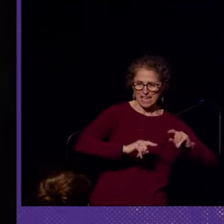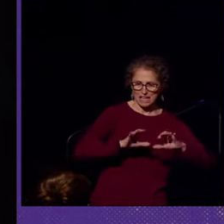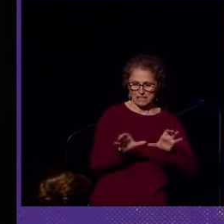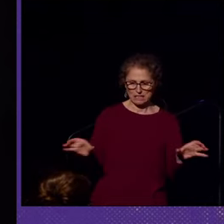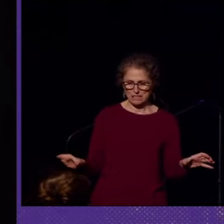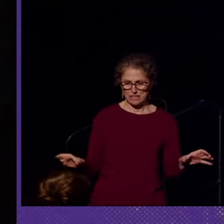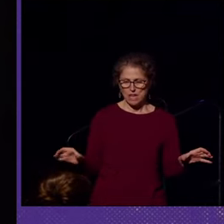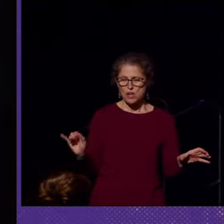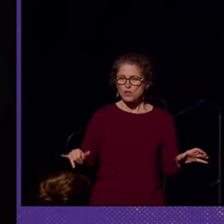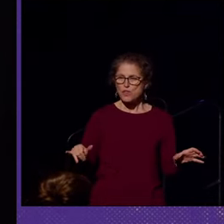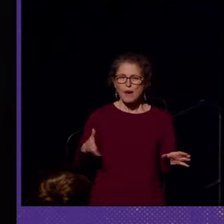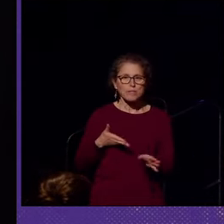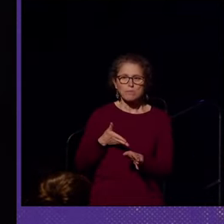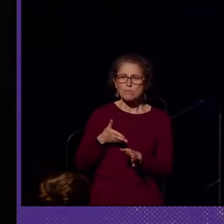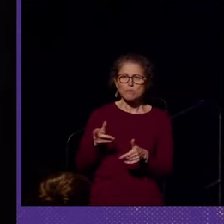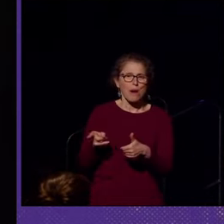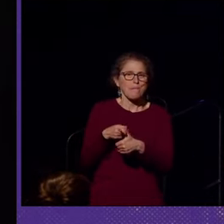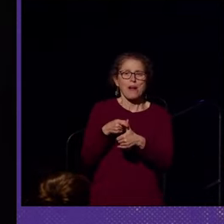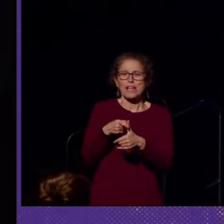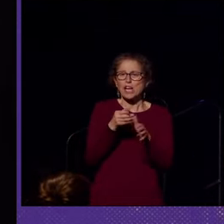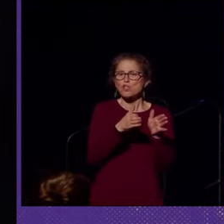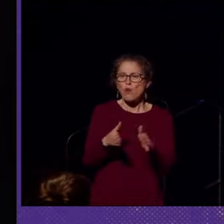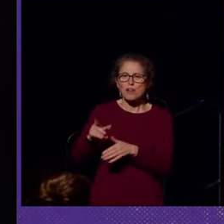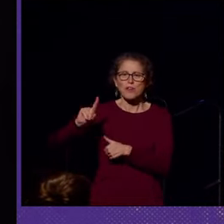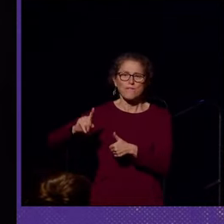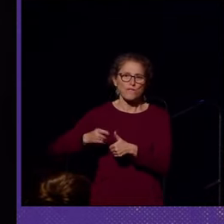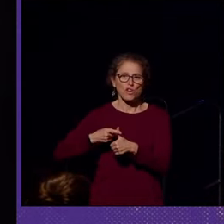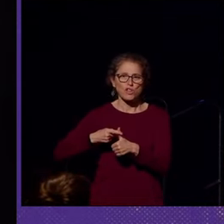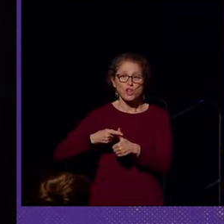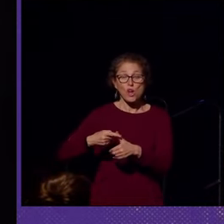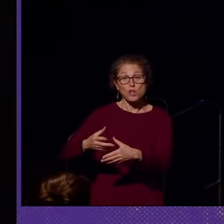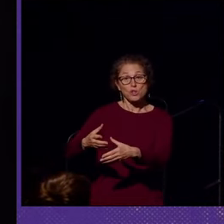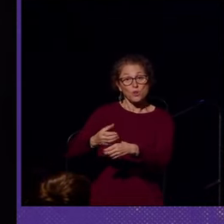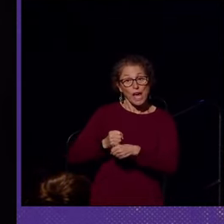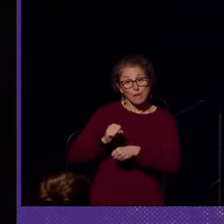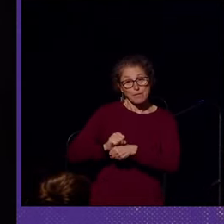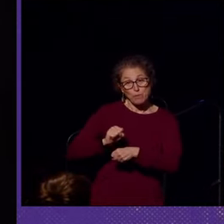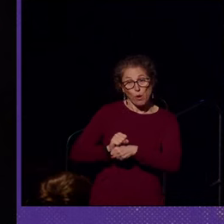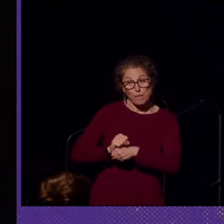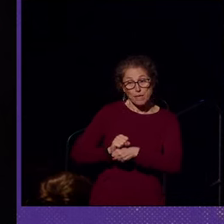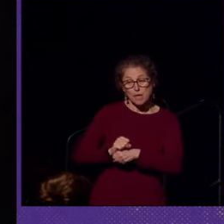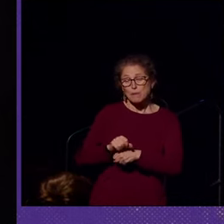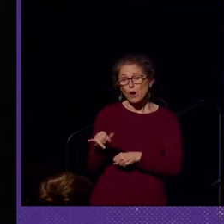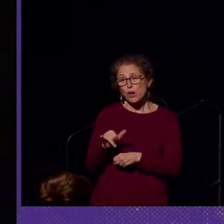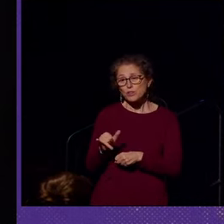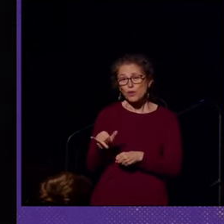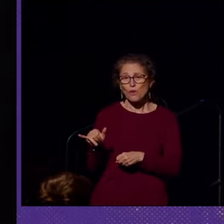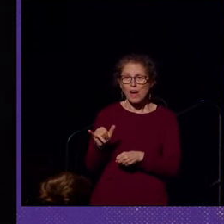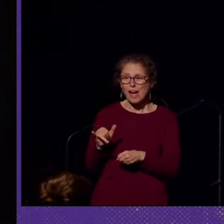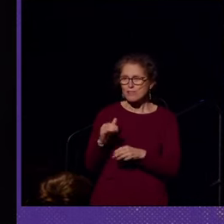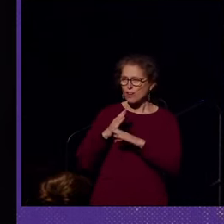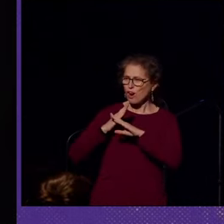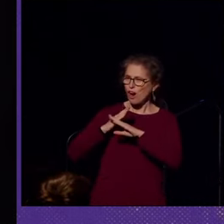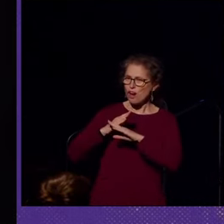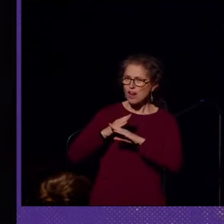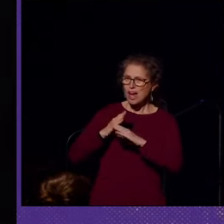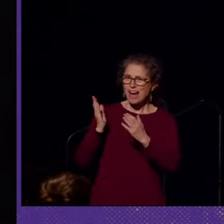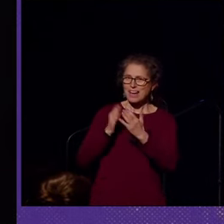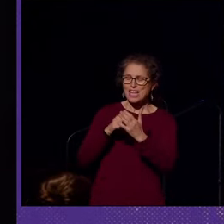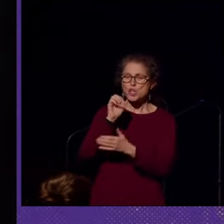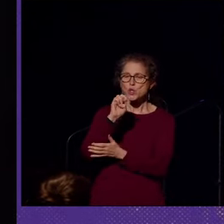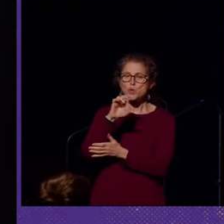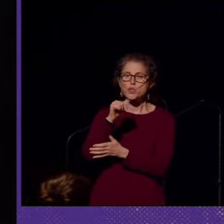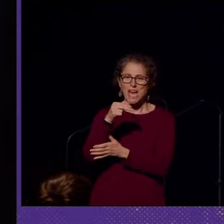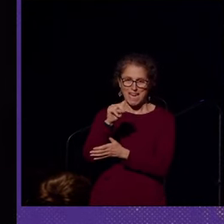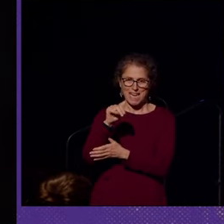this was primarily a strategy, first to gain employment procedures, but also as a guard against eugenic principles